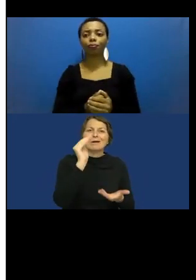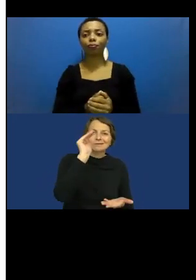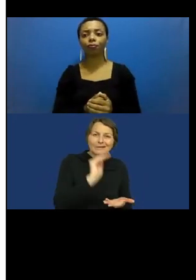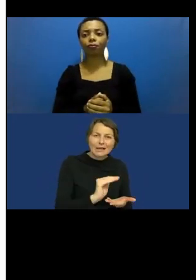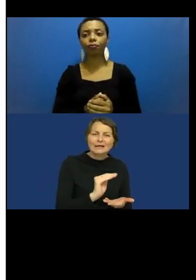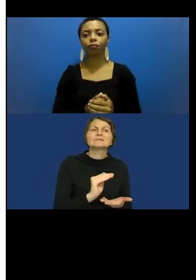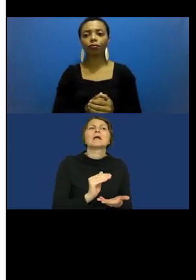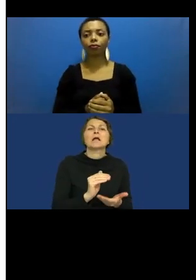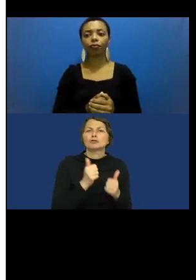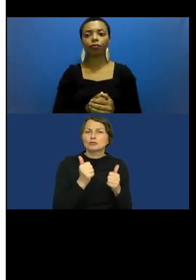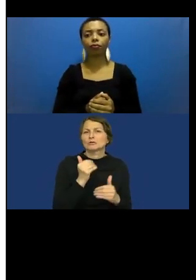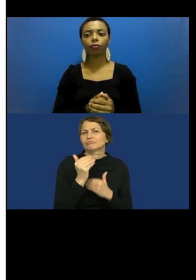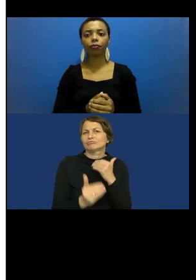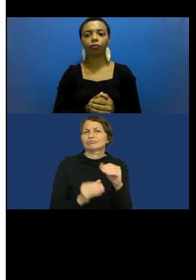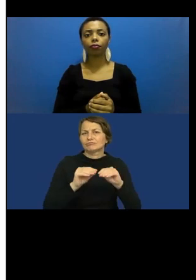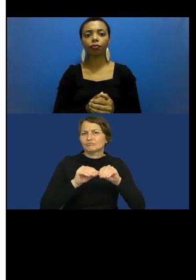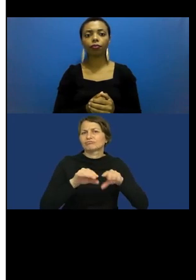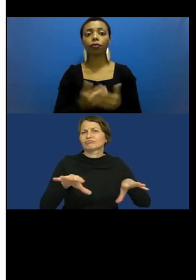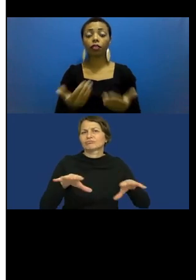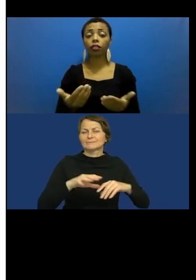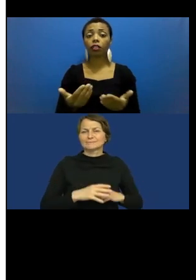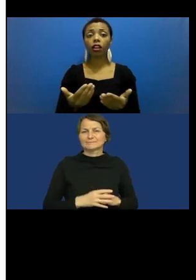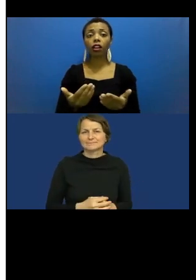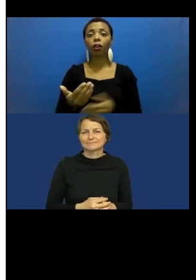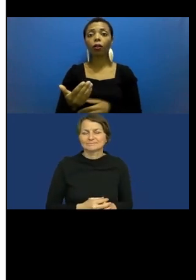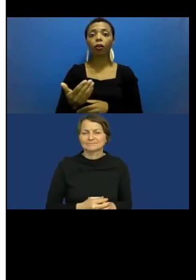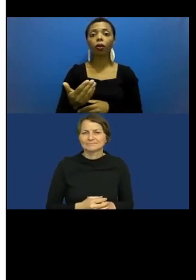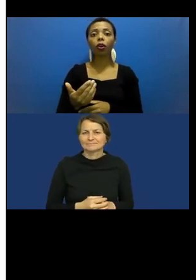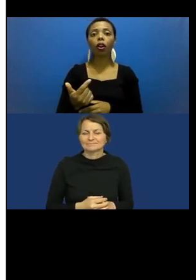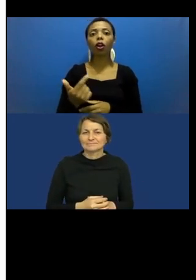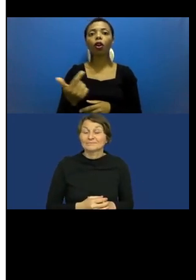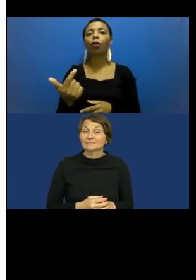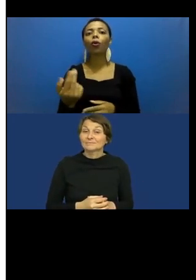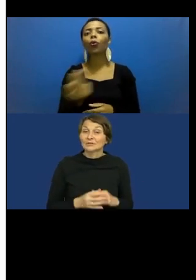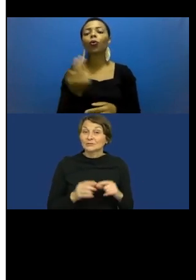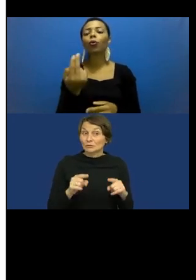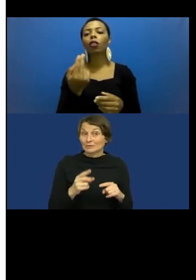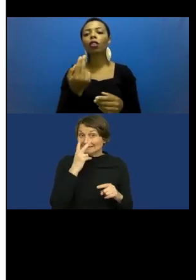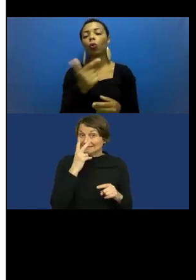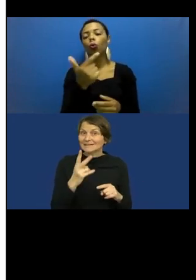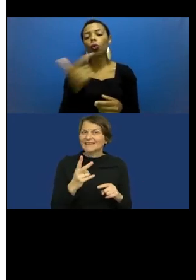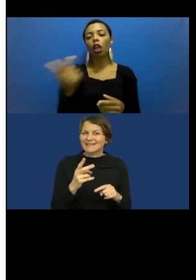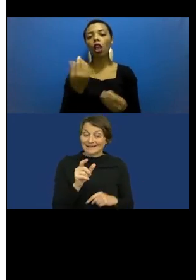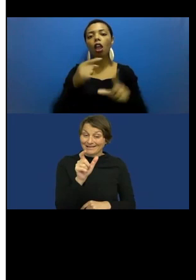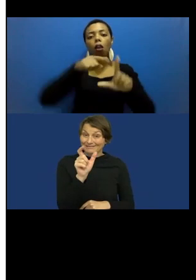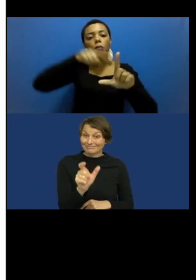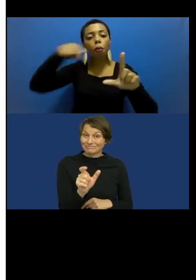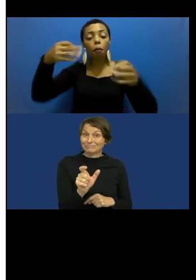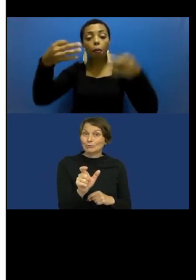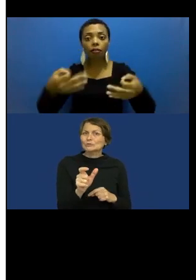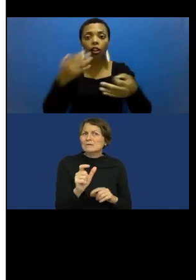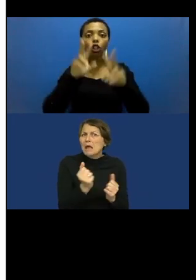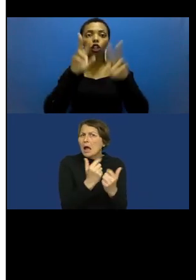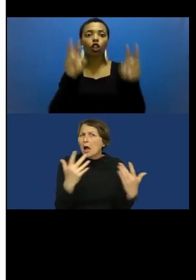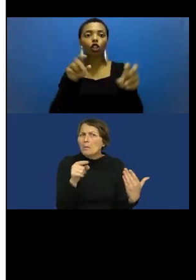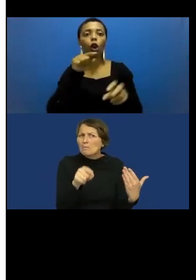And there is no comprehensive statistics on the use of technical devices, including the